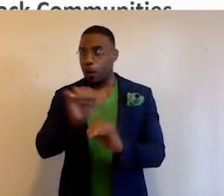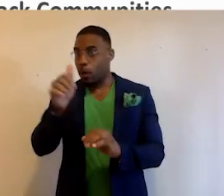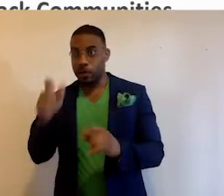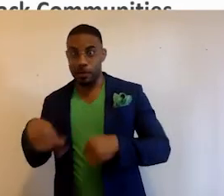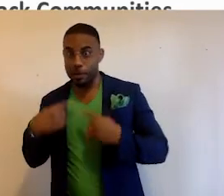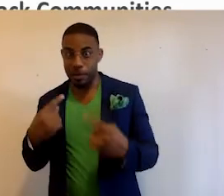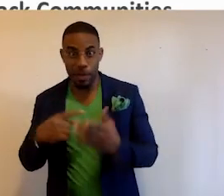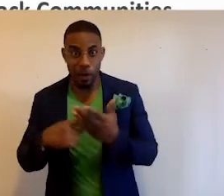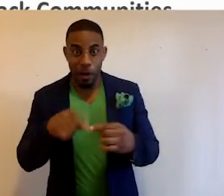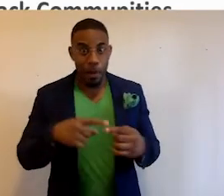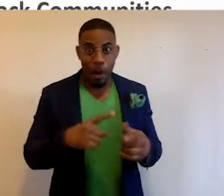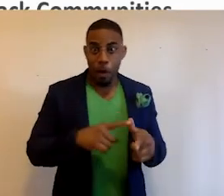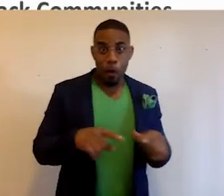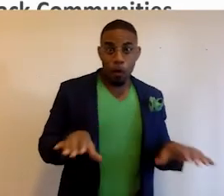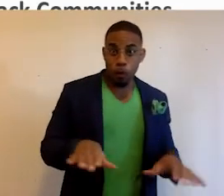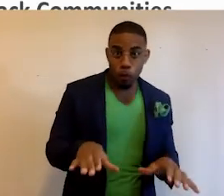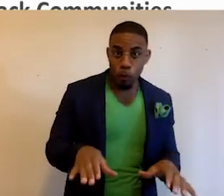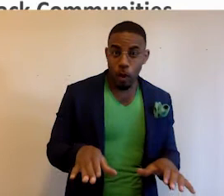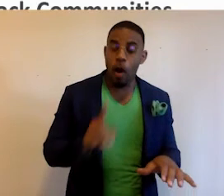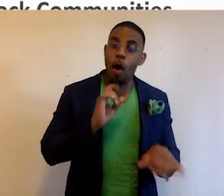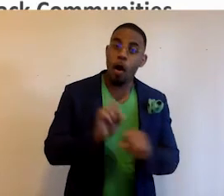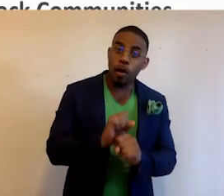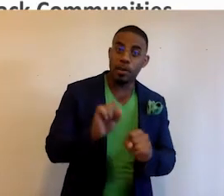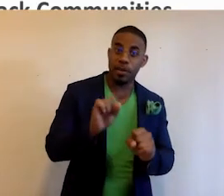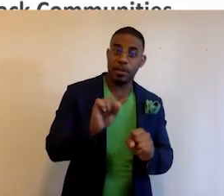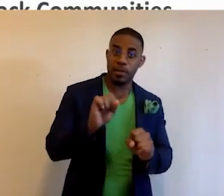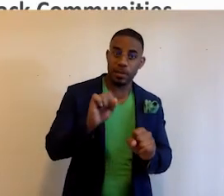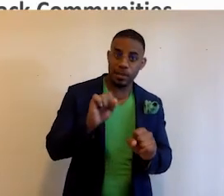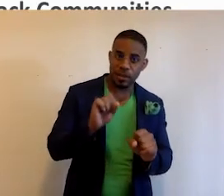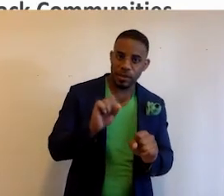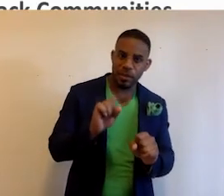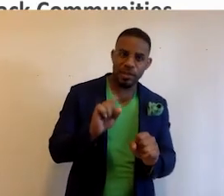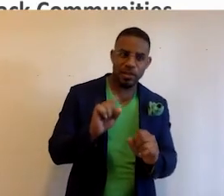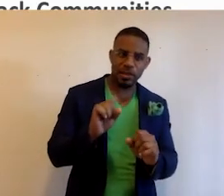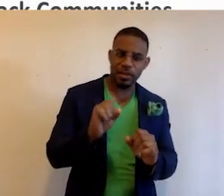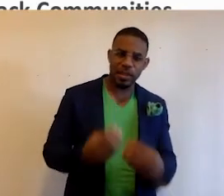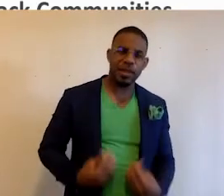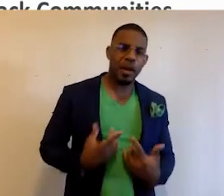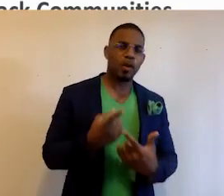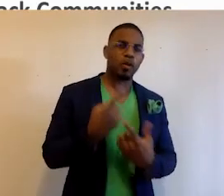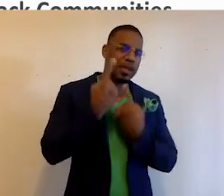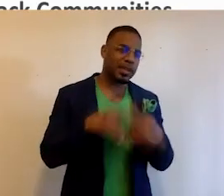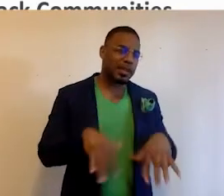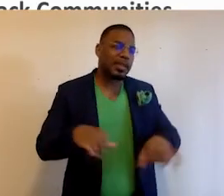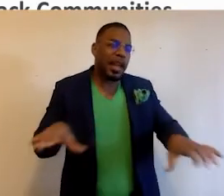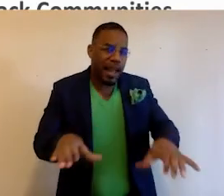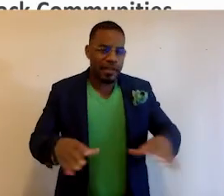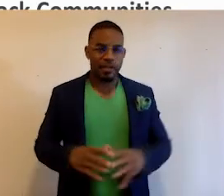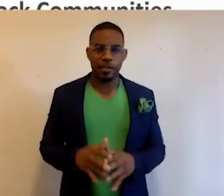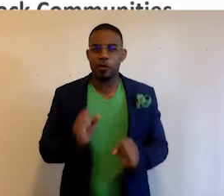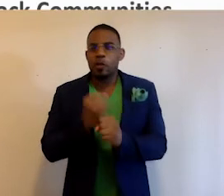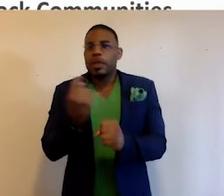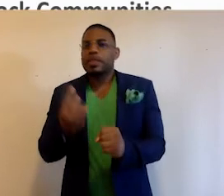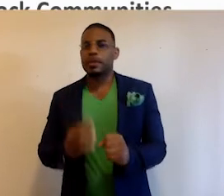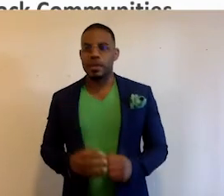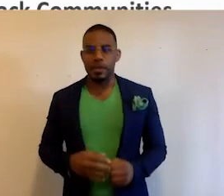else has been talking about or doing, and ultimately, to get you and inspire you to consider taking action, to create